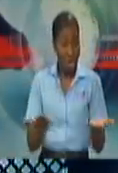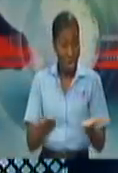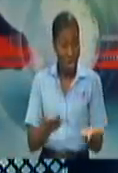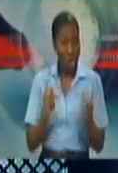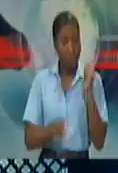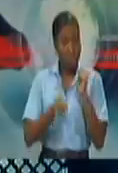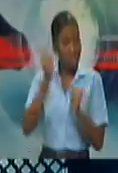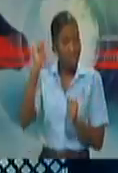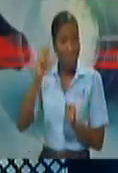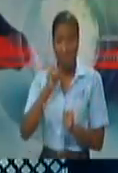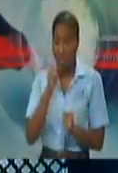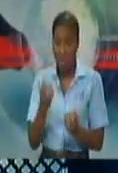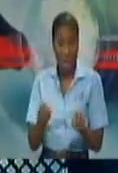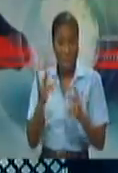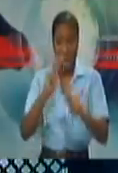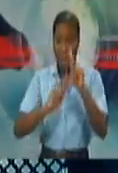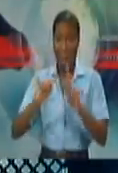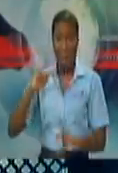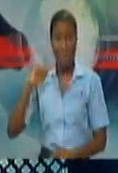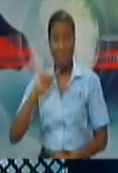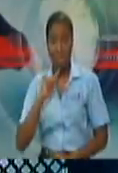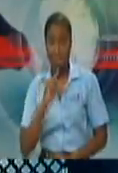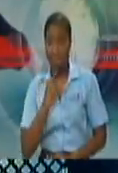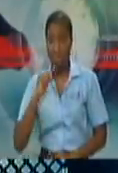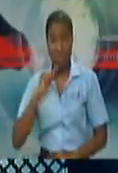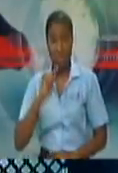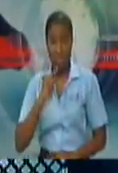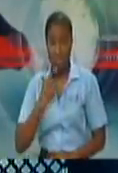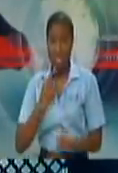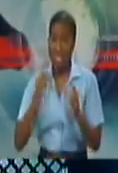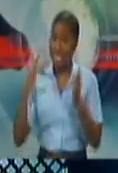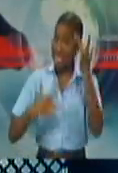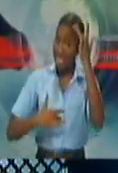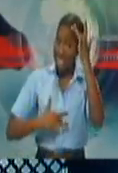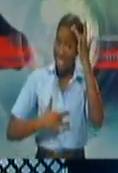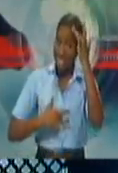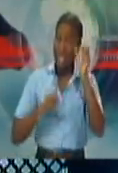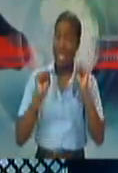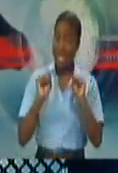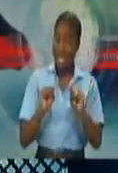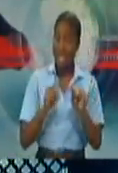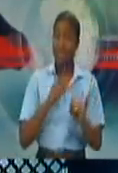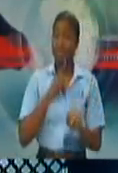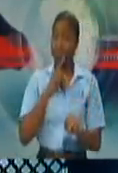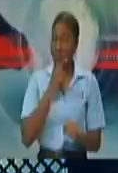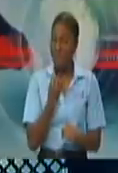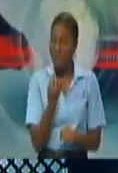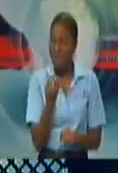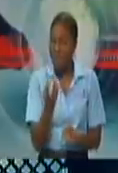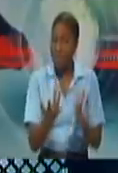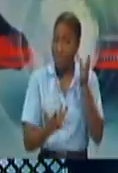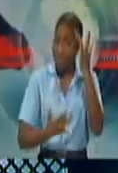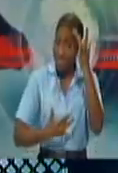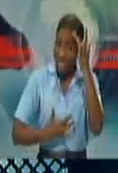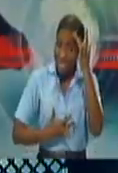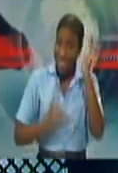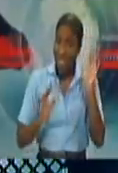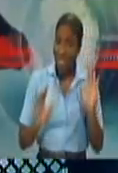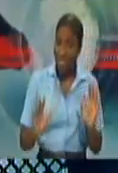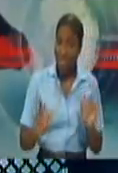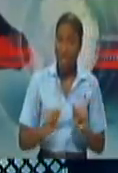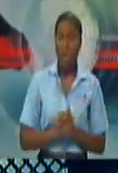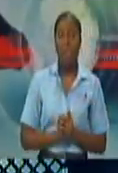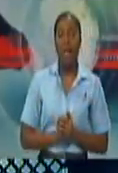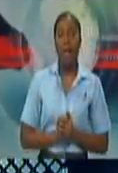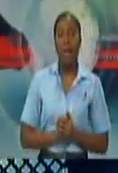of severe cases coming to the hospital. So I maintain that the numbers are very low. I mean, there are divergent views for public health practitioners